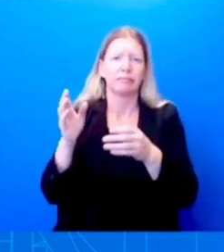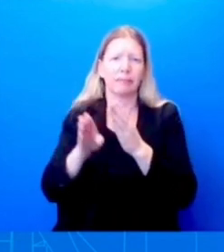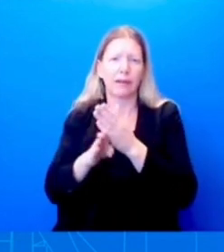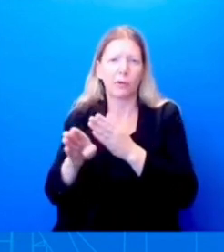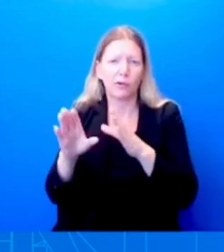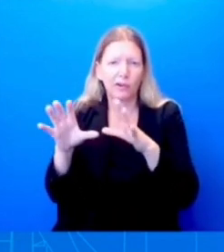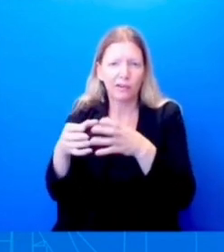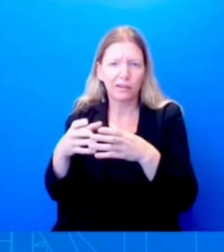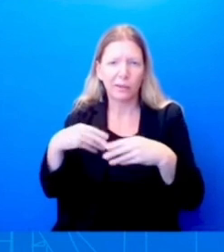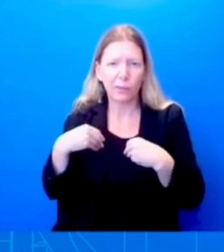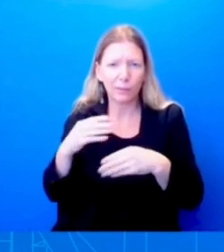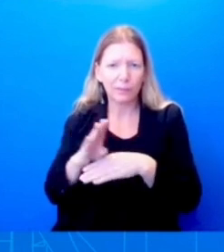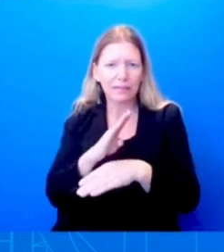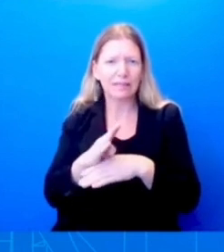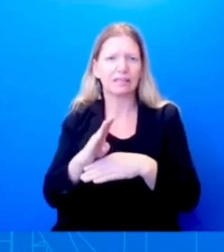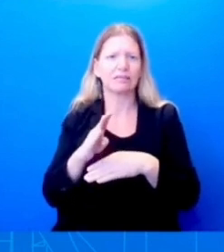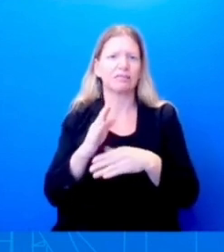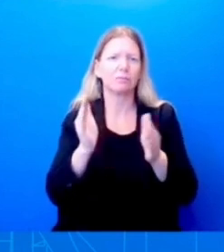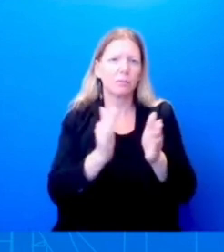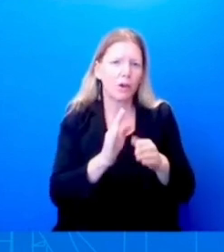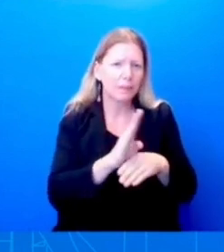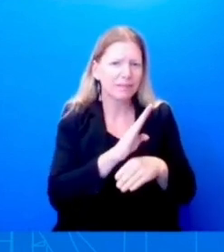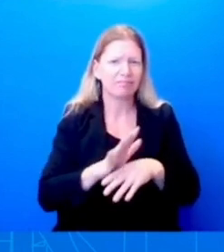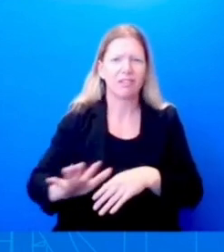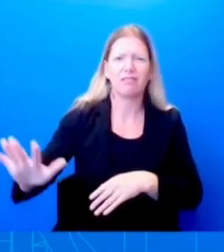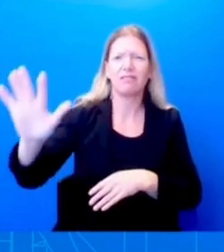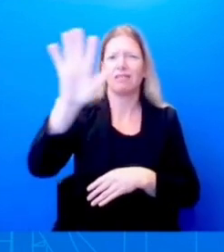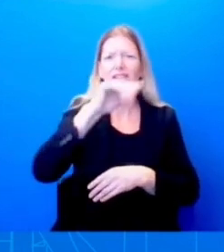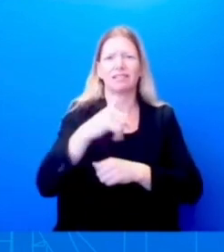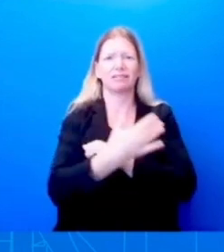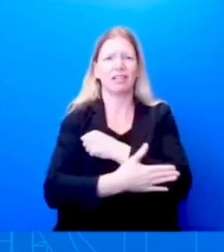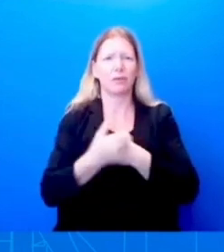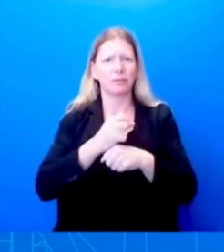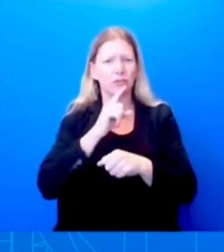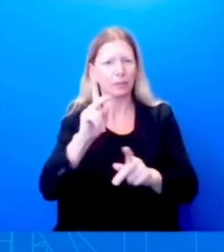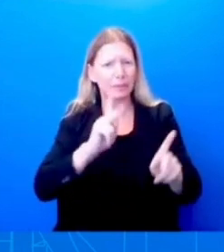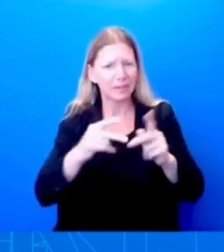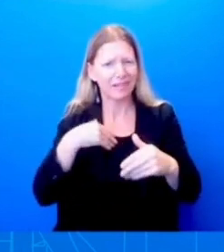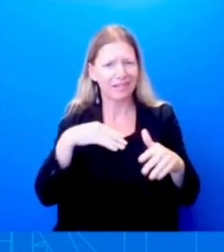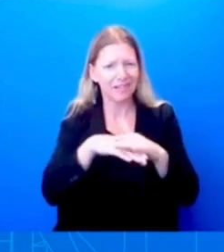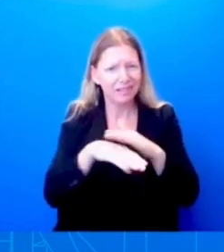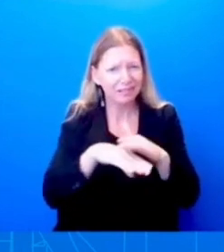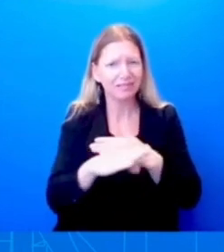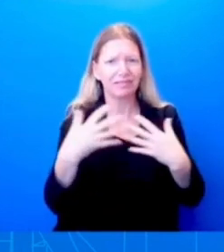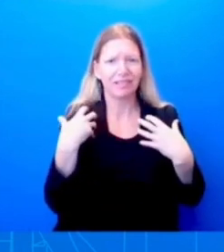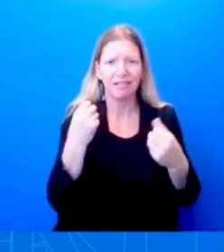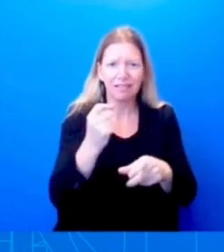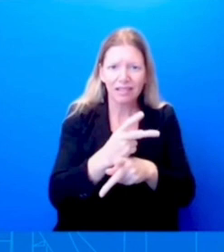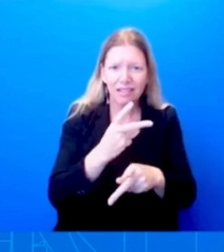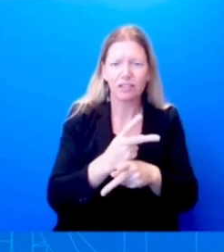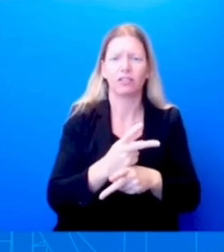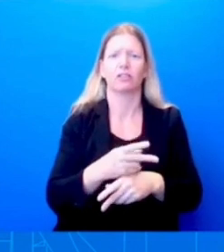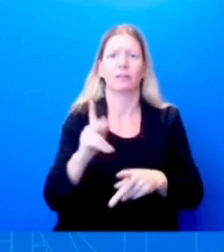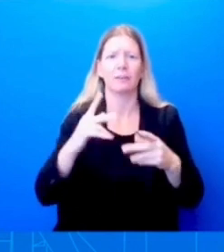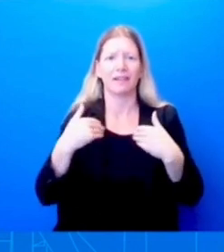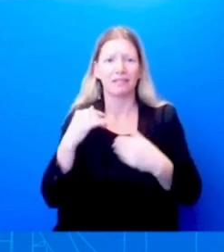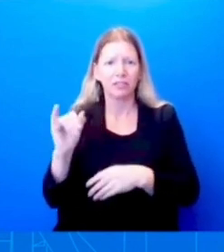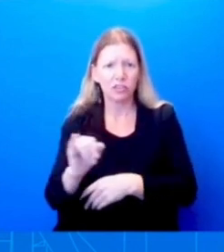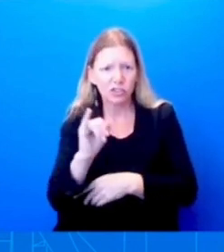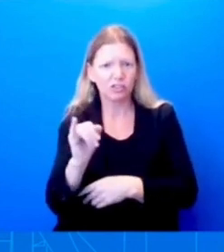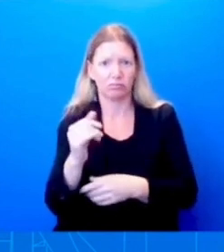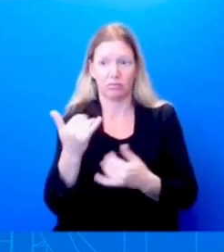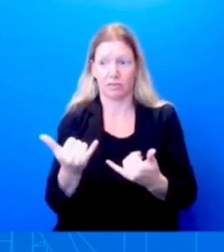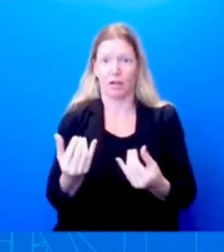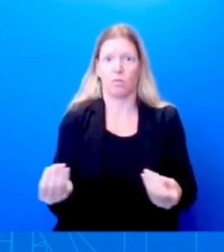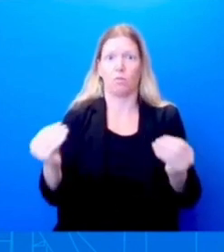people insured now than ever, $35 insulin, making sure that people don't have to make decisions between poverty and getting the